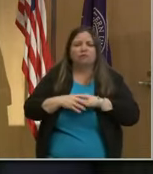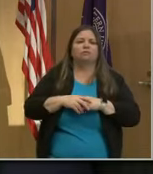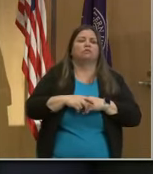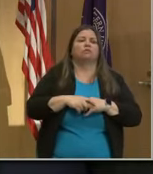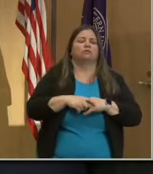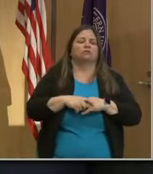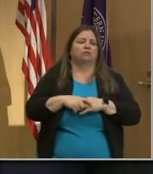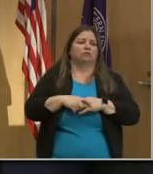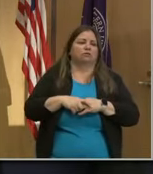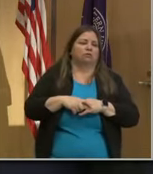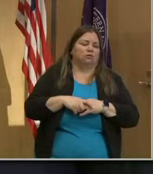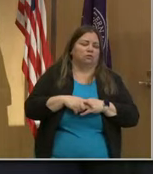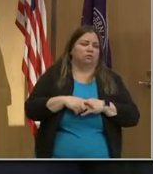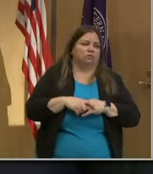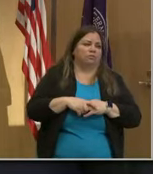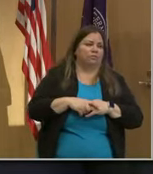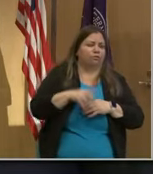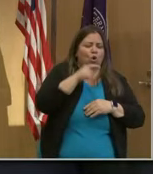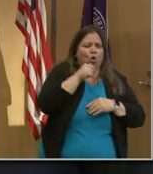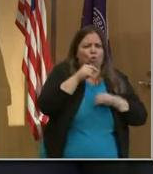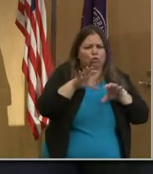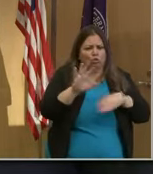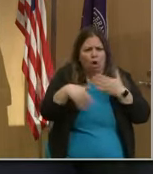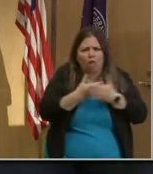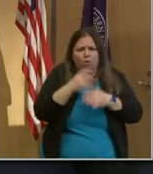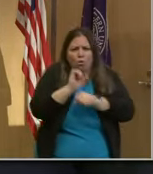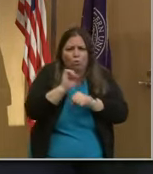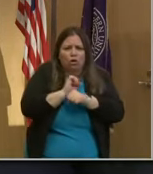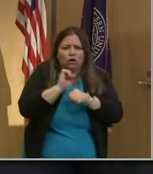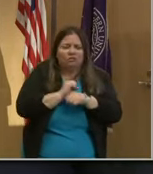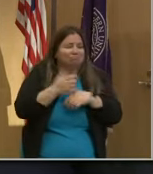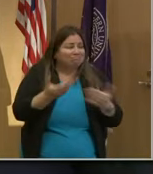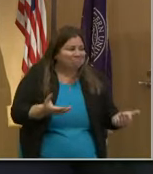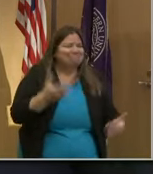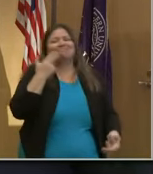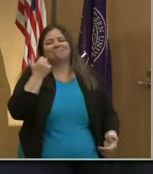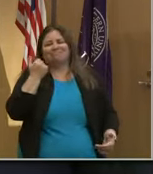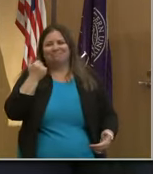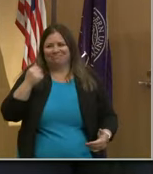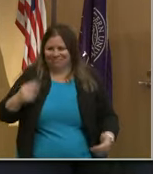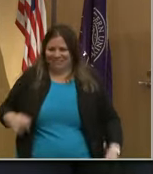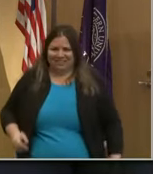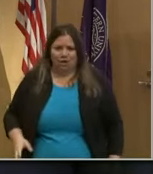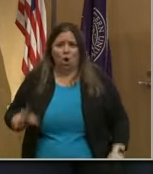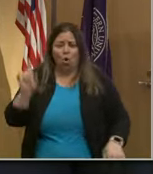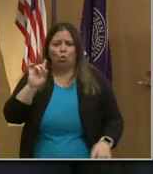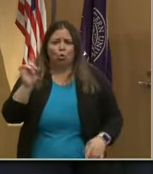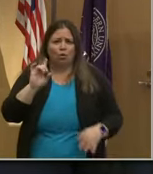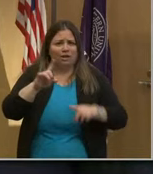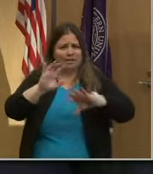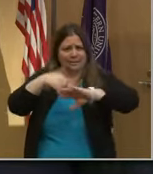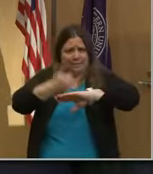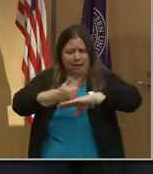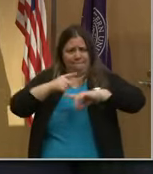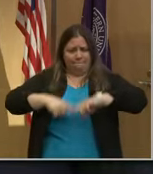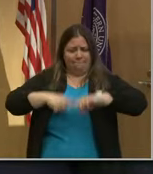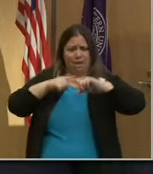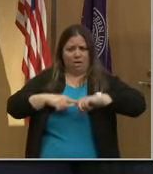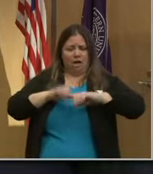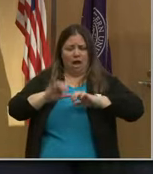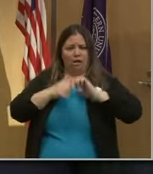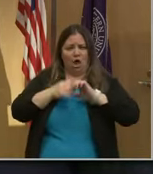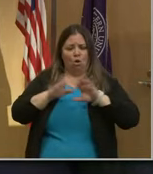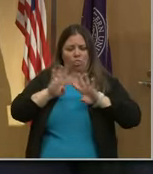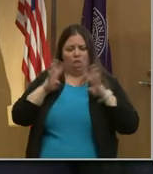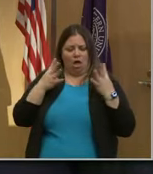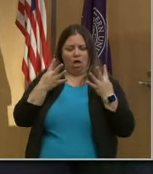So who exactly is going to do all this work? And where are they going to be based? And how does the